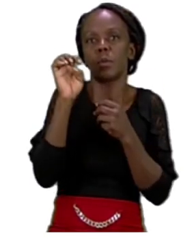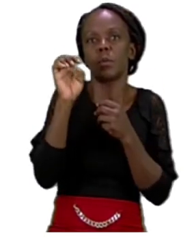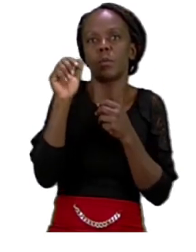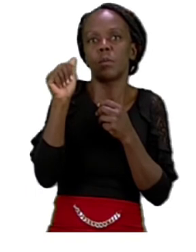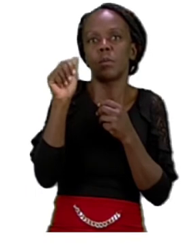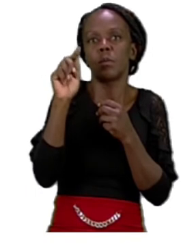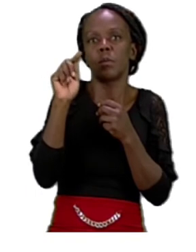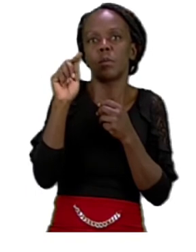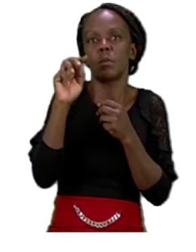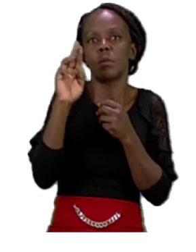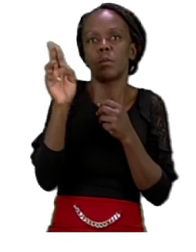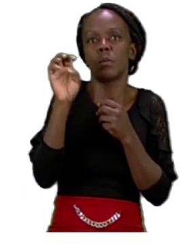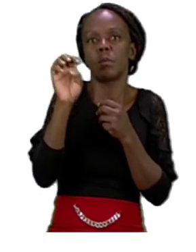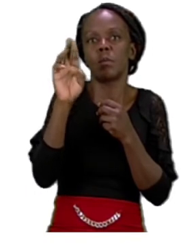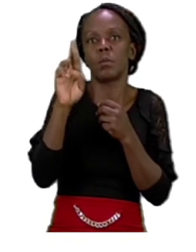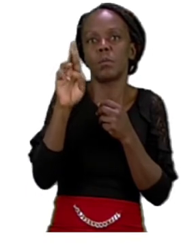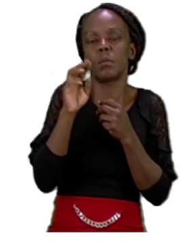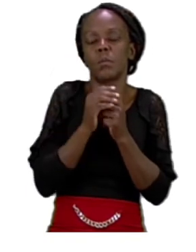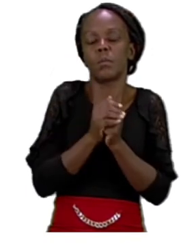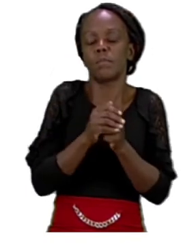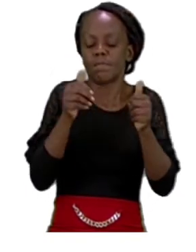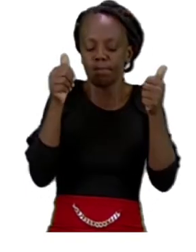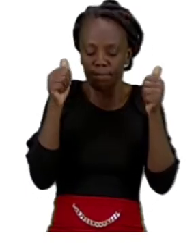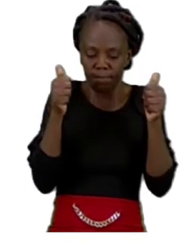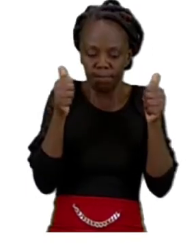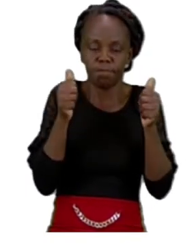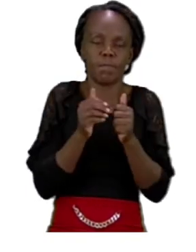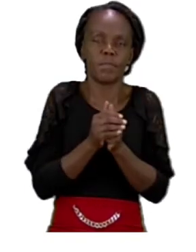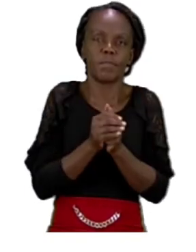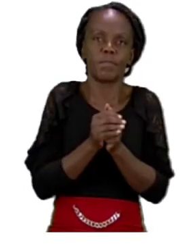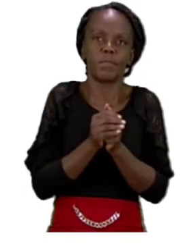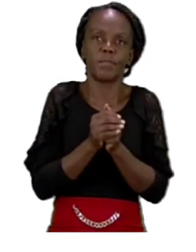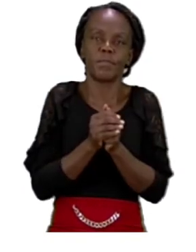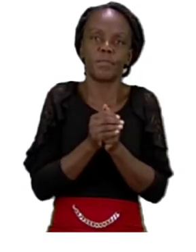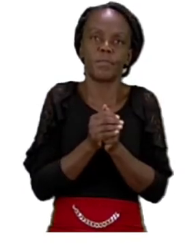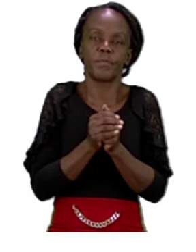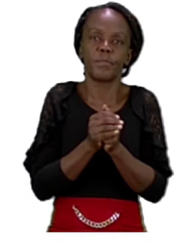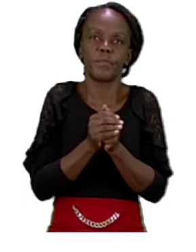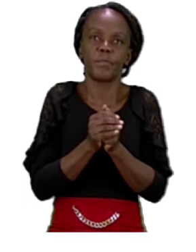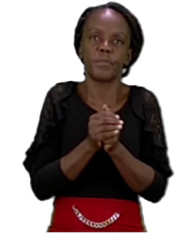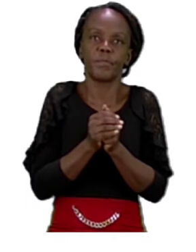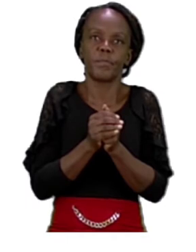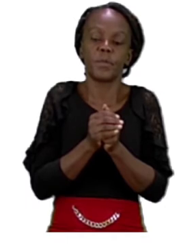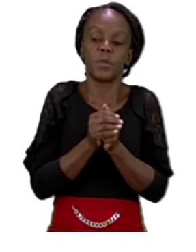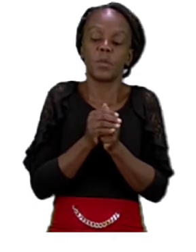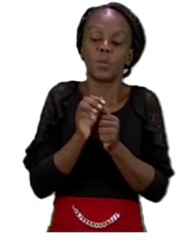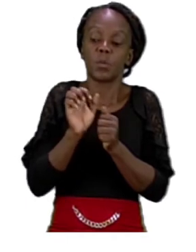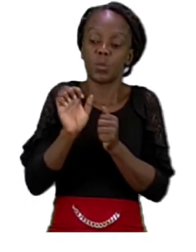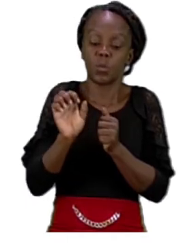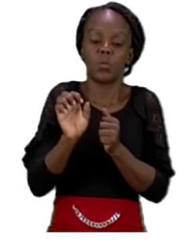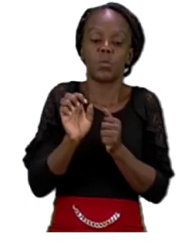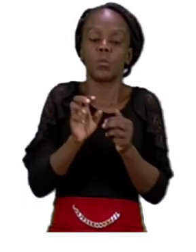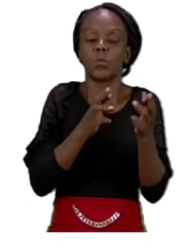good job so it is going to be your job to read